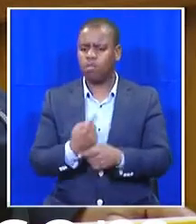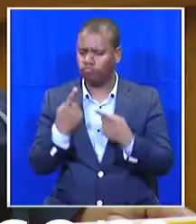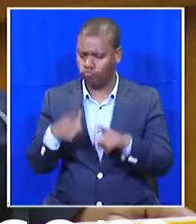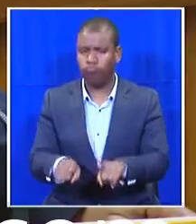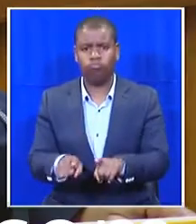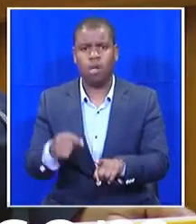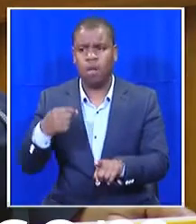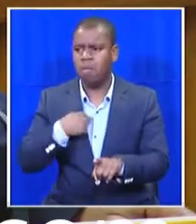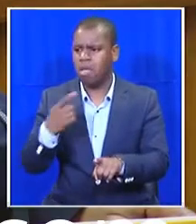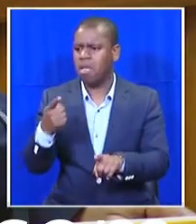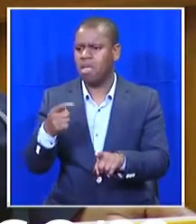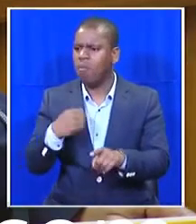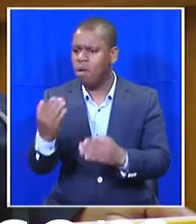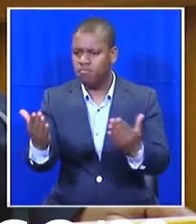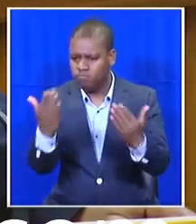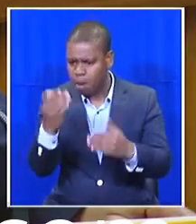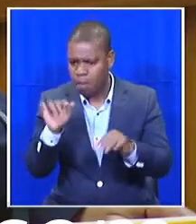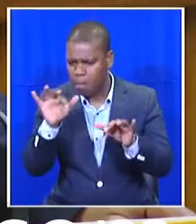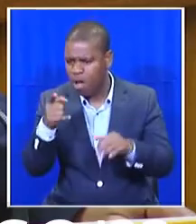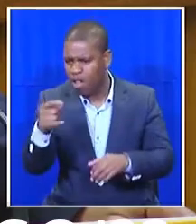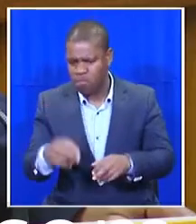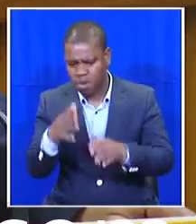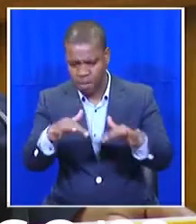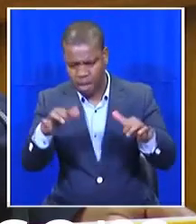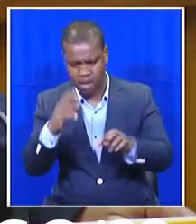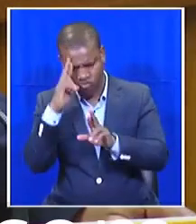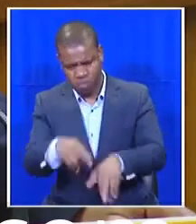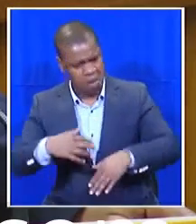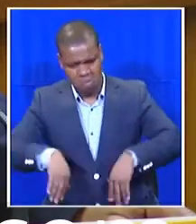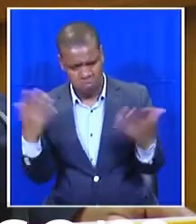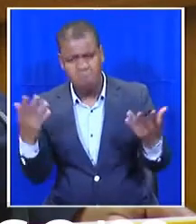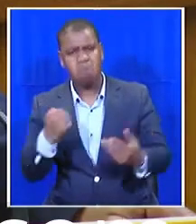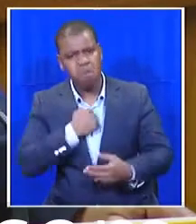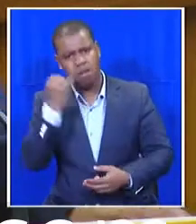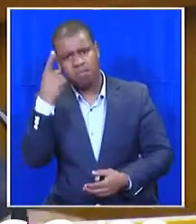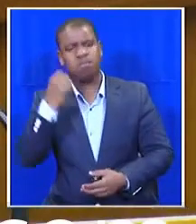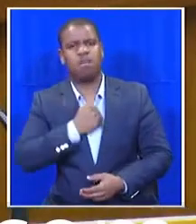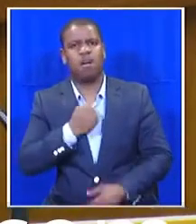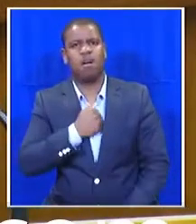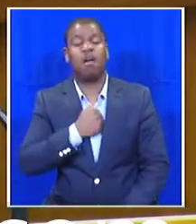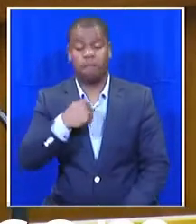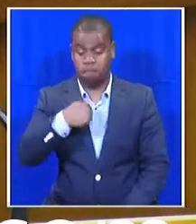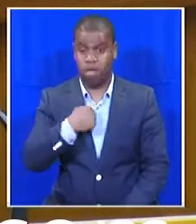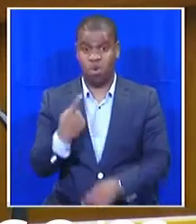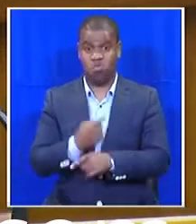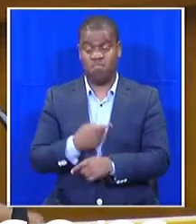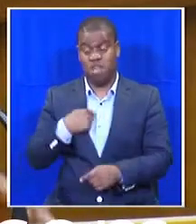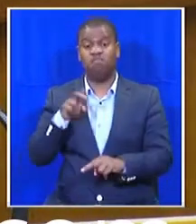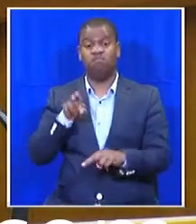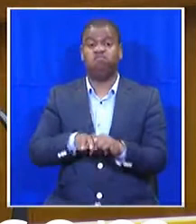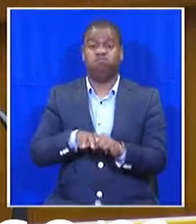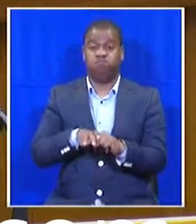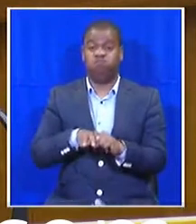respecting the house in my views. And I have to sit here and